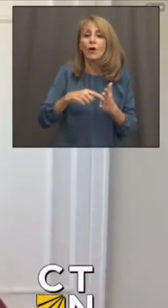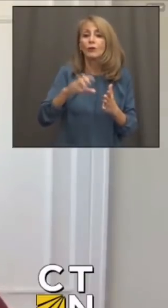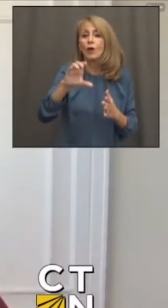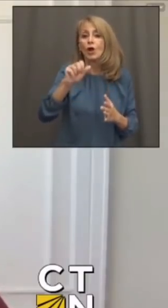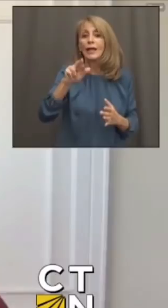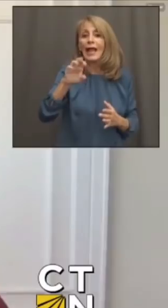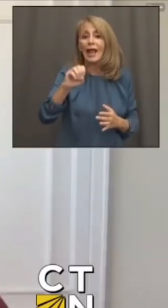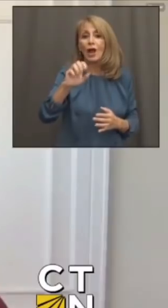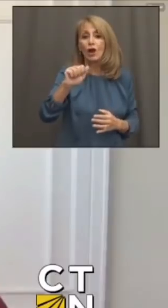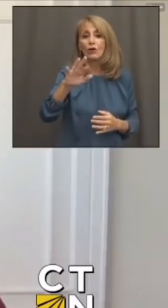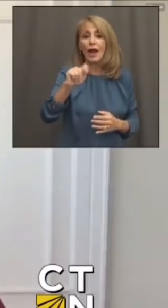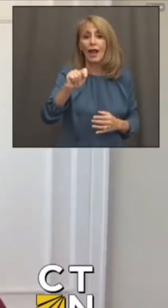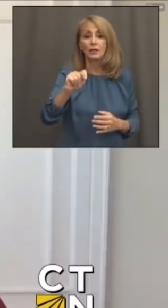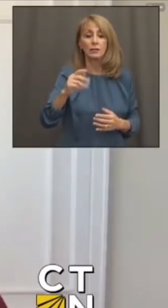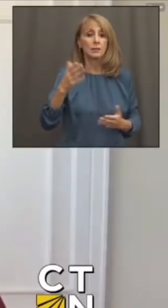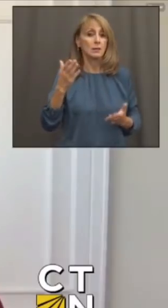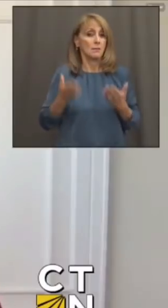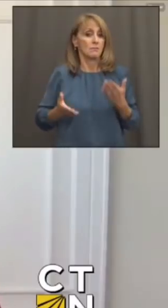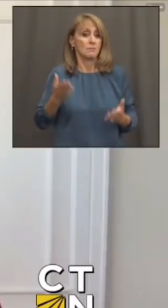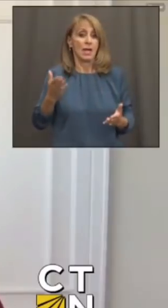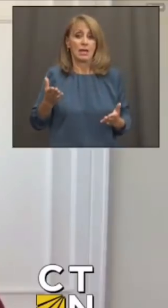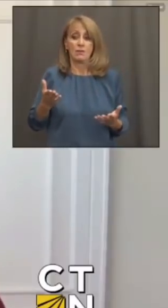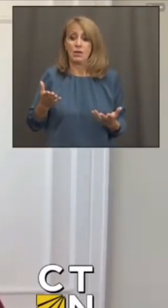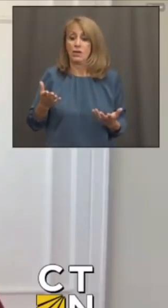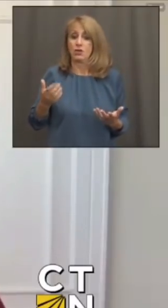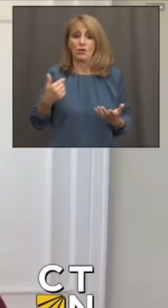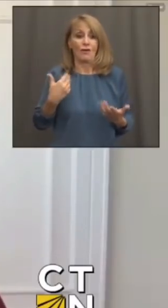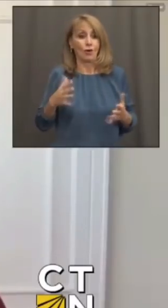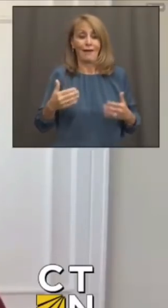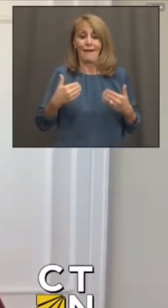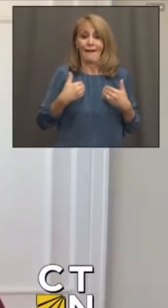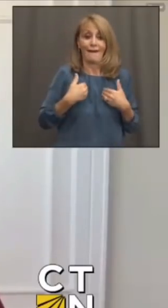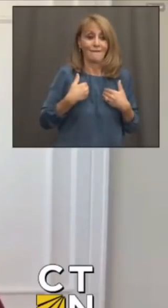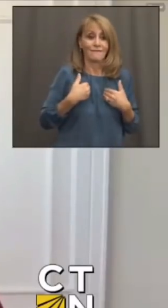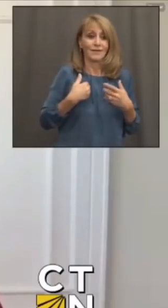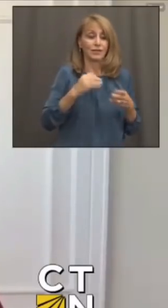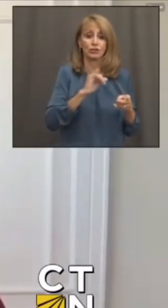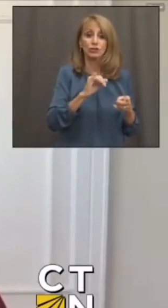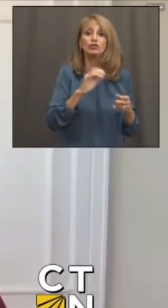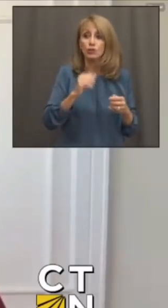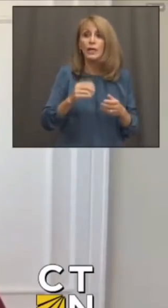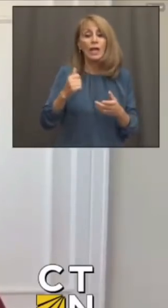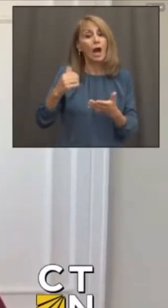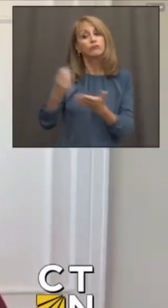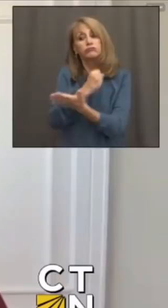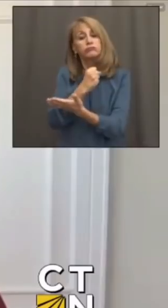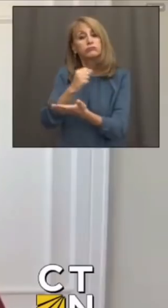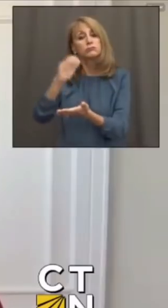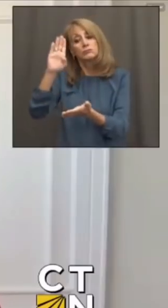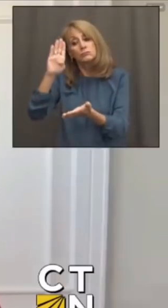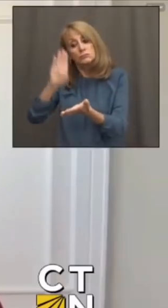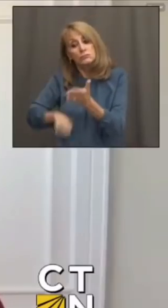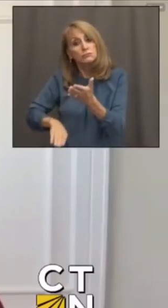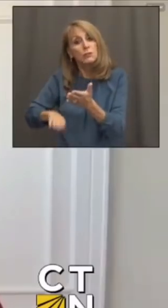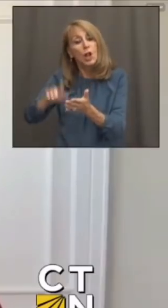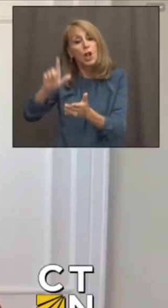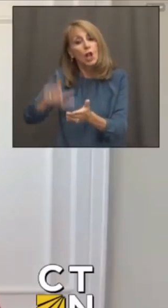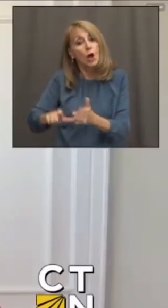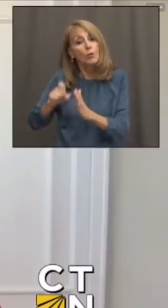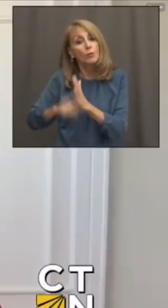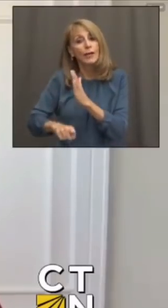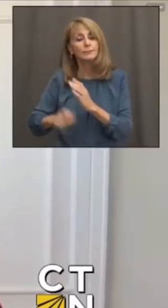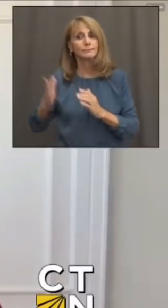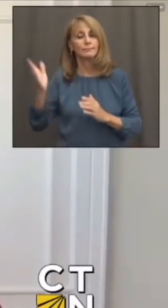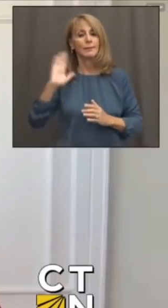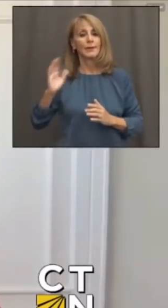do people that have existing plans benefit from cheaper plans now, but if in the past you made a little